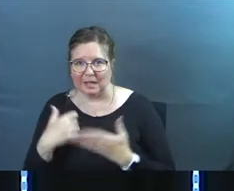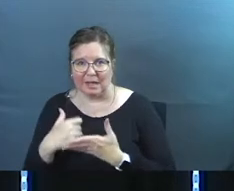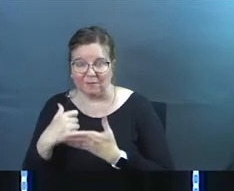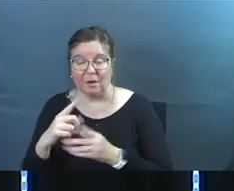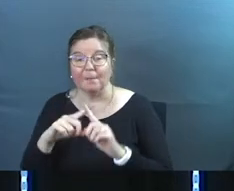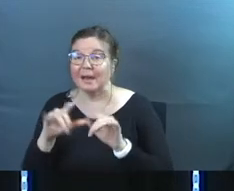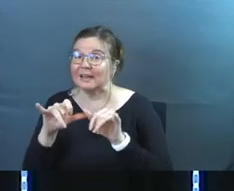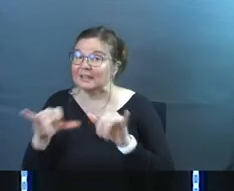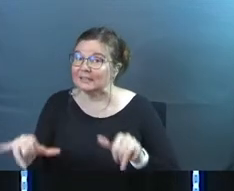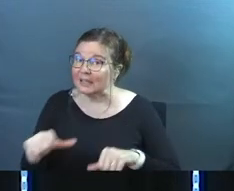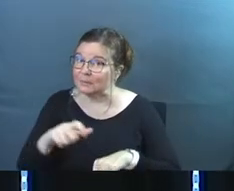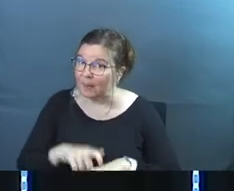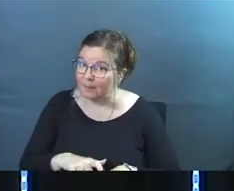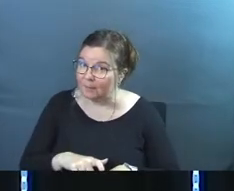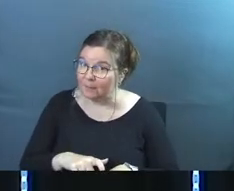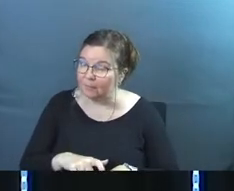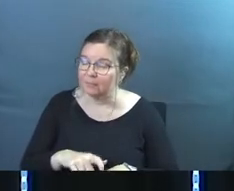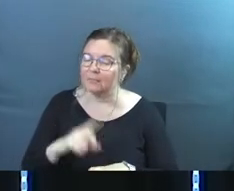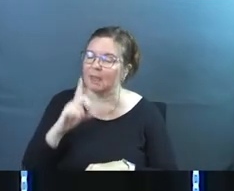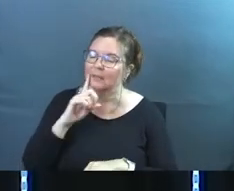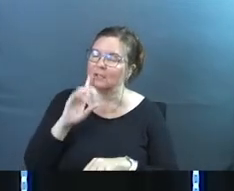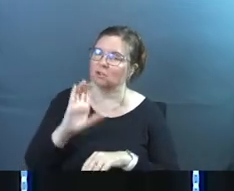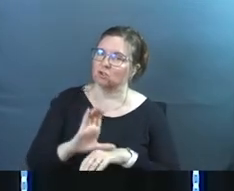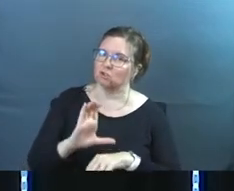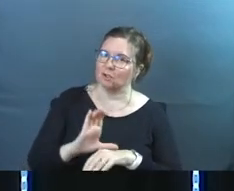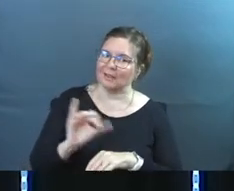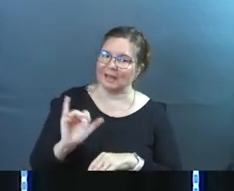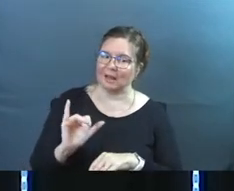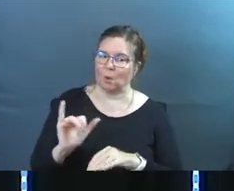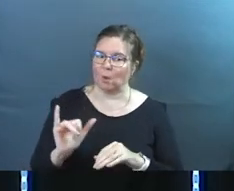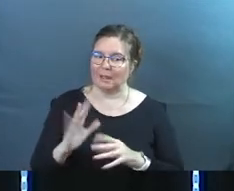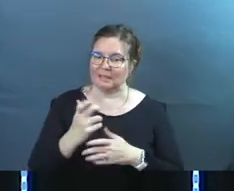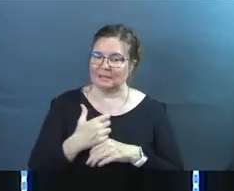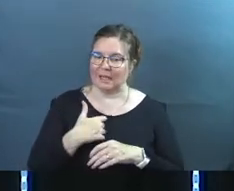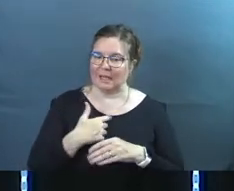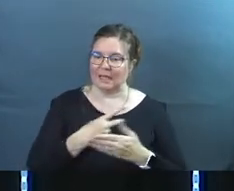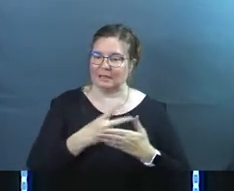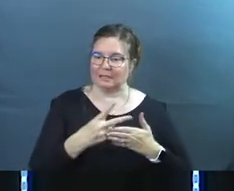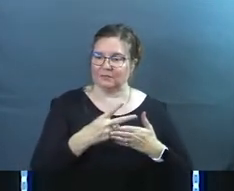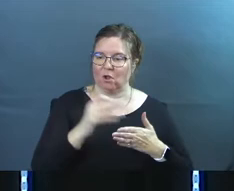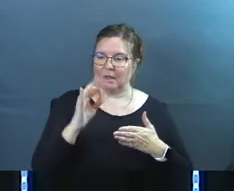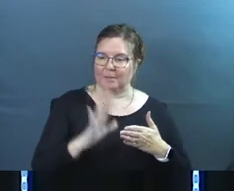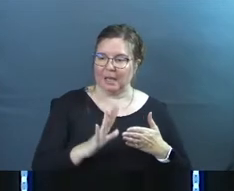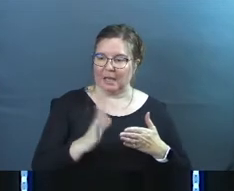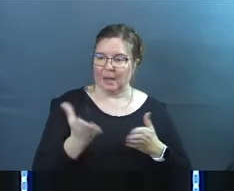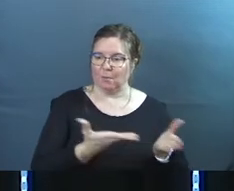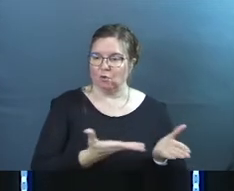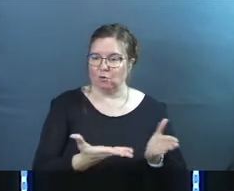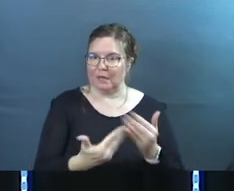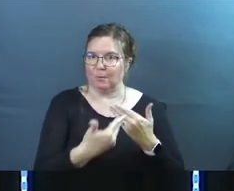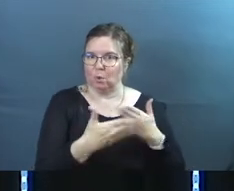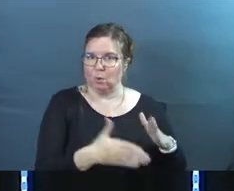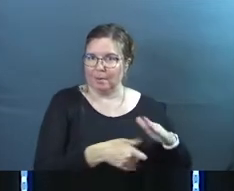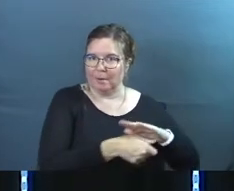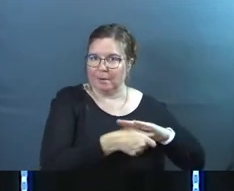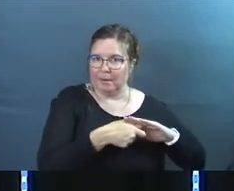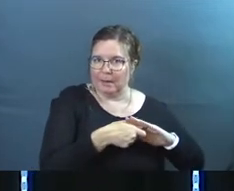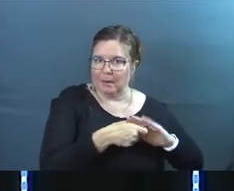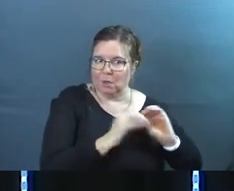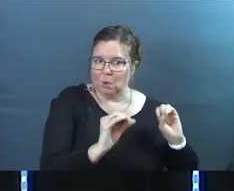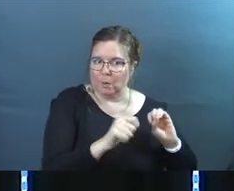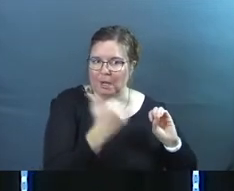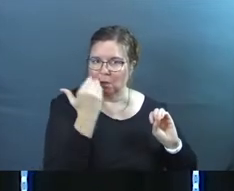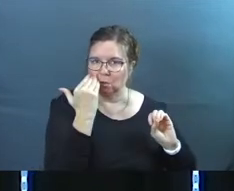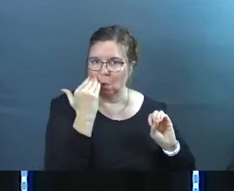helpful but at the same time I think there are churches that are like let's take this fallen pastor bring them in a room where nobody else